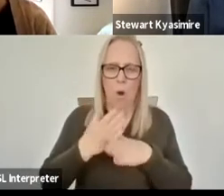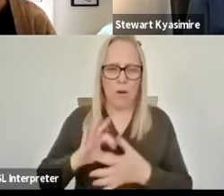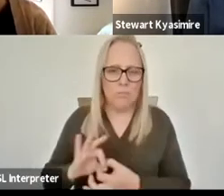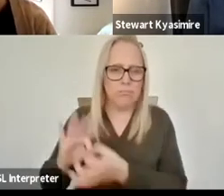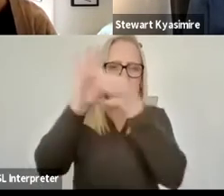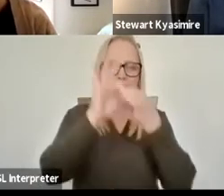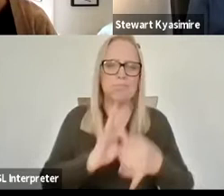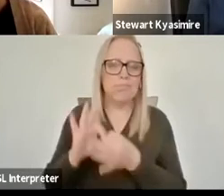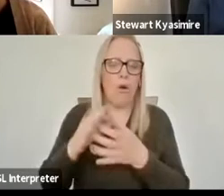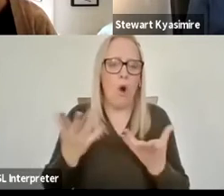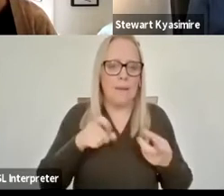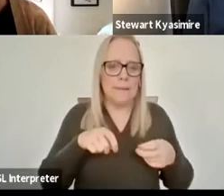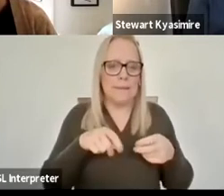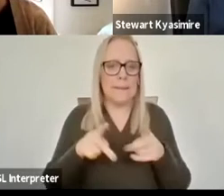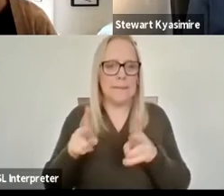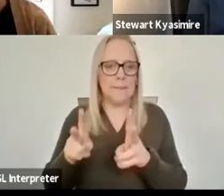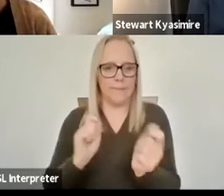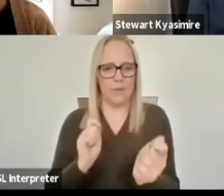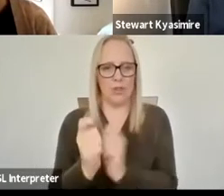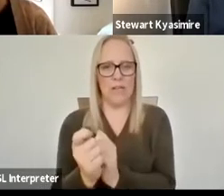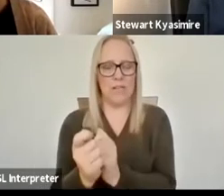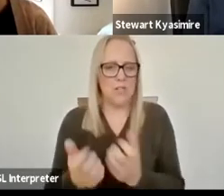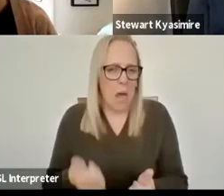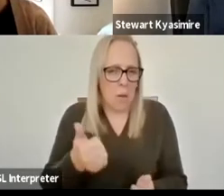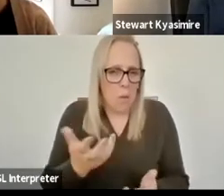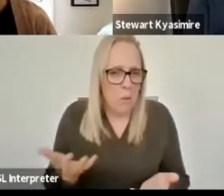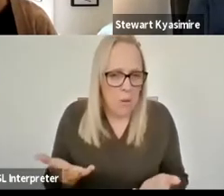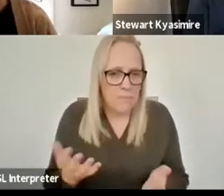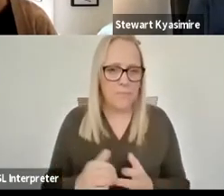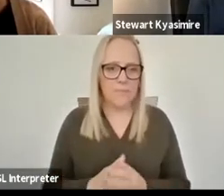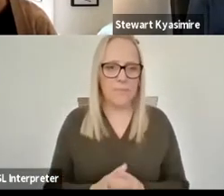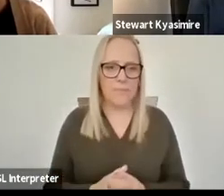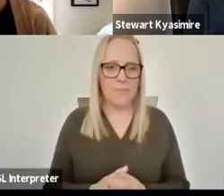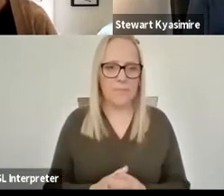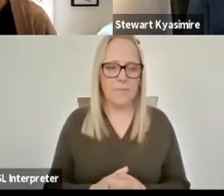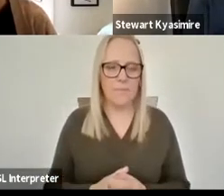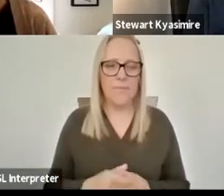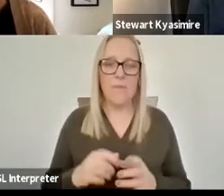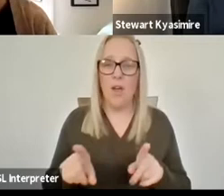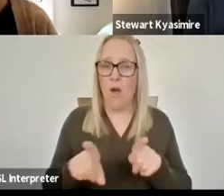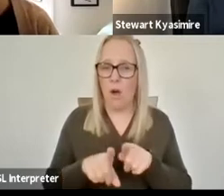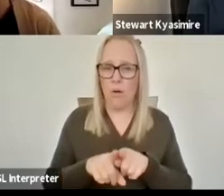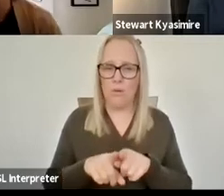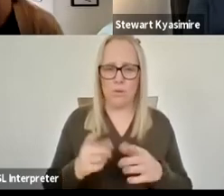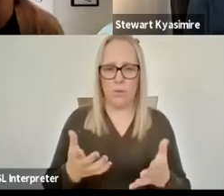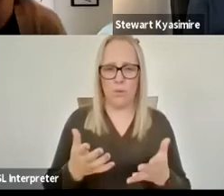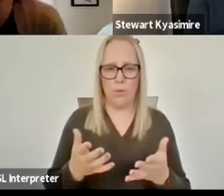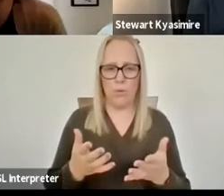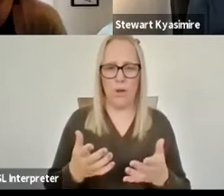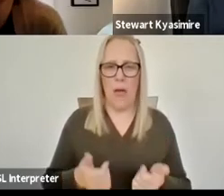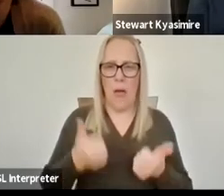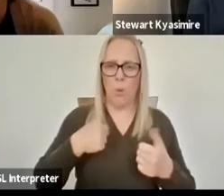change and then secondly the the sense of how we don't just translate what we do